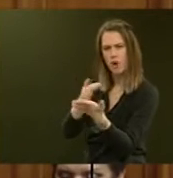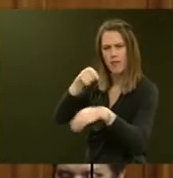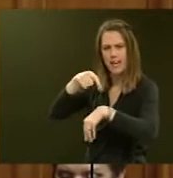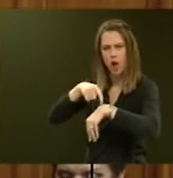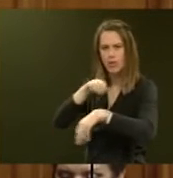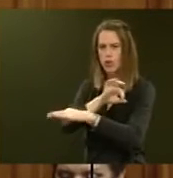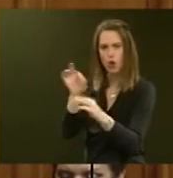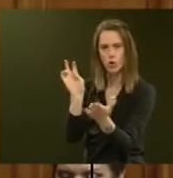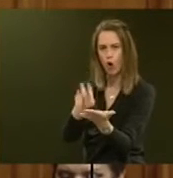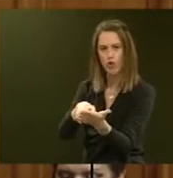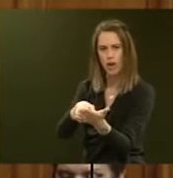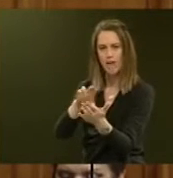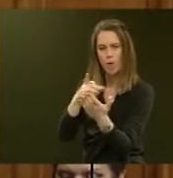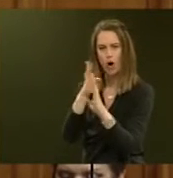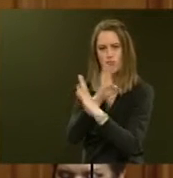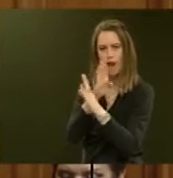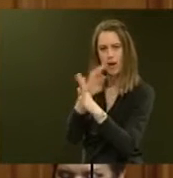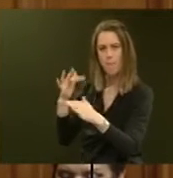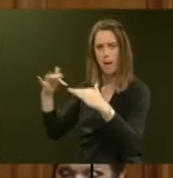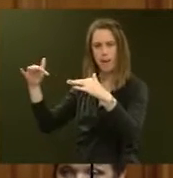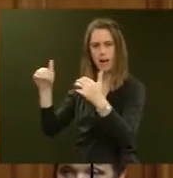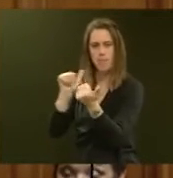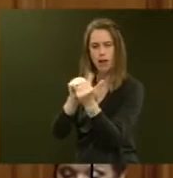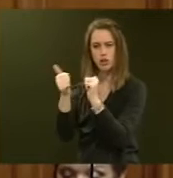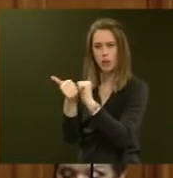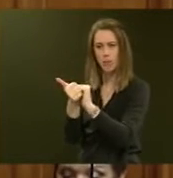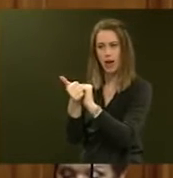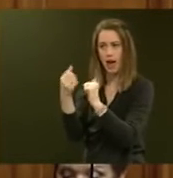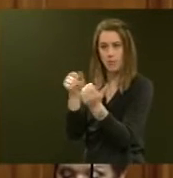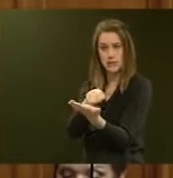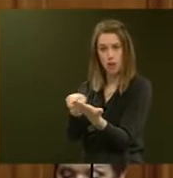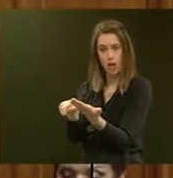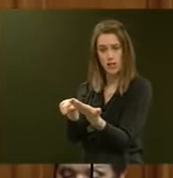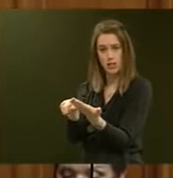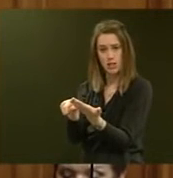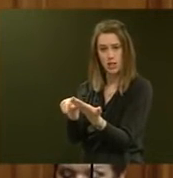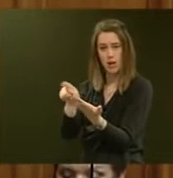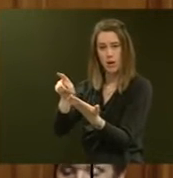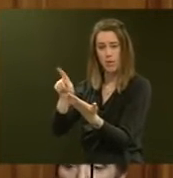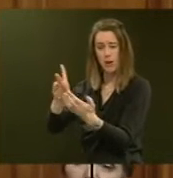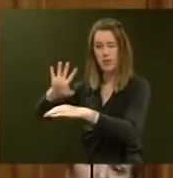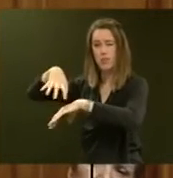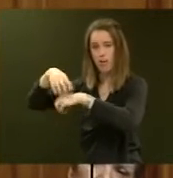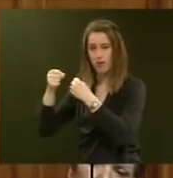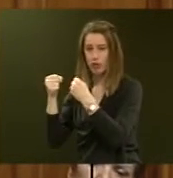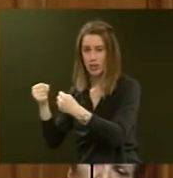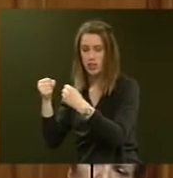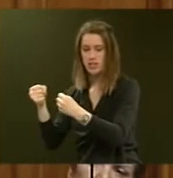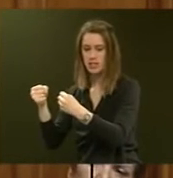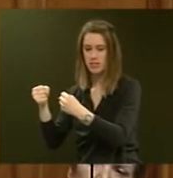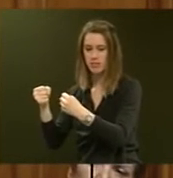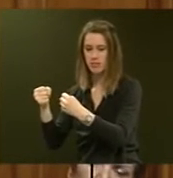contract for a private-public partnership had been signed by the Department of Corrections, despite